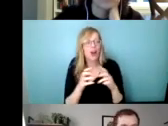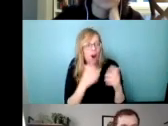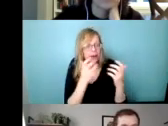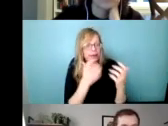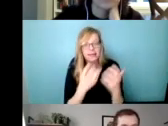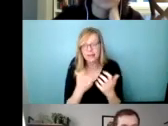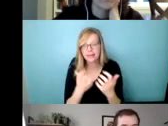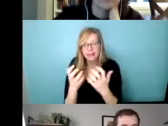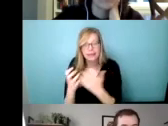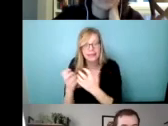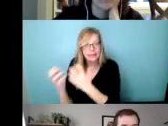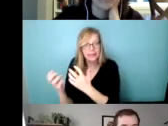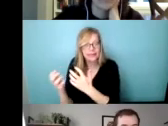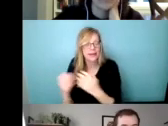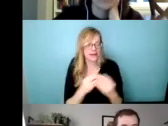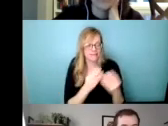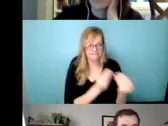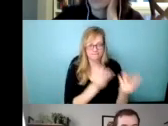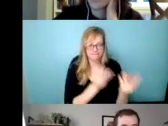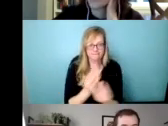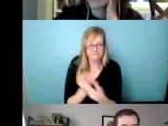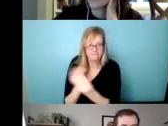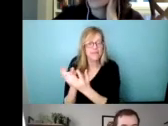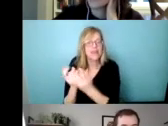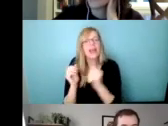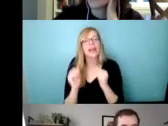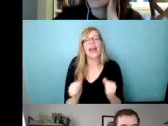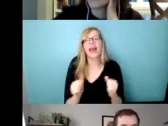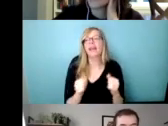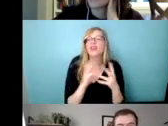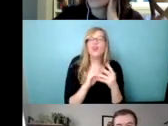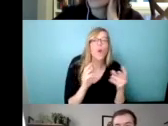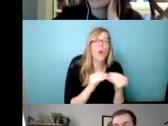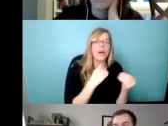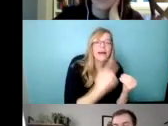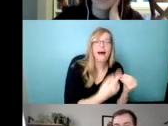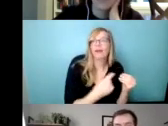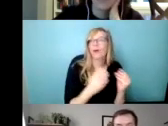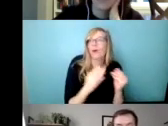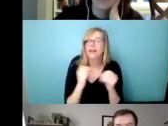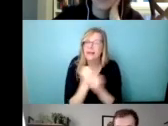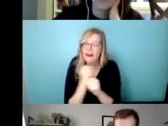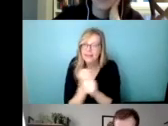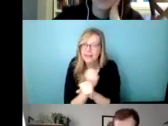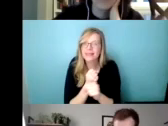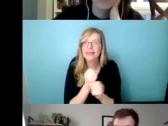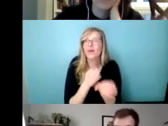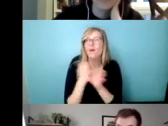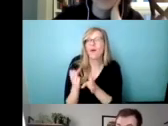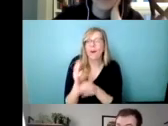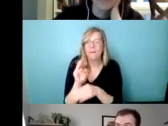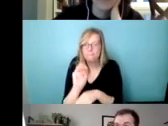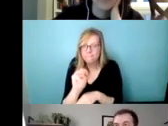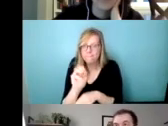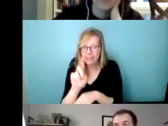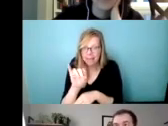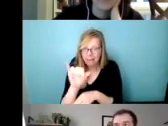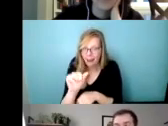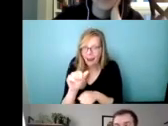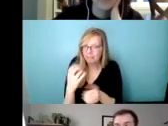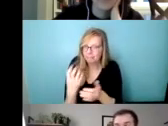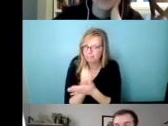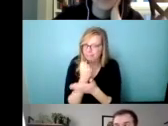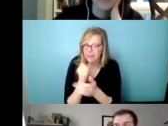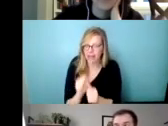can be really important. Tell a story, use numbers to, uh, access the media and the role of media to tell